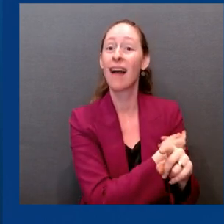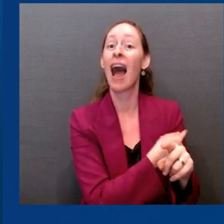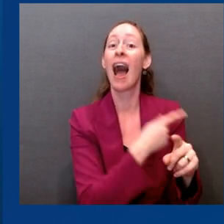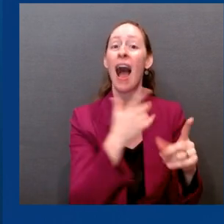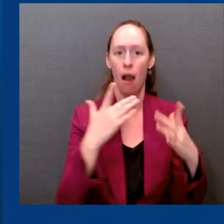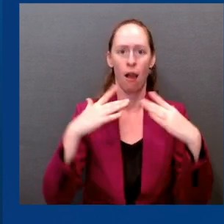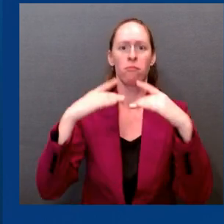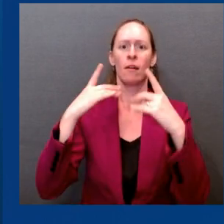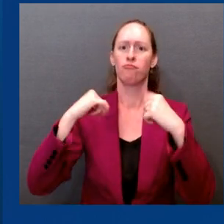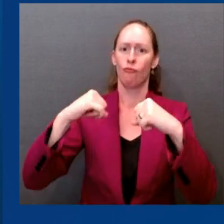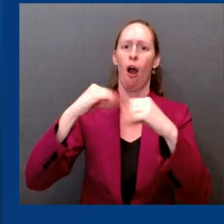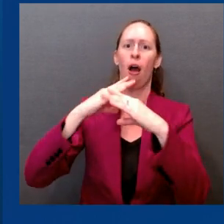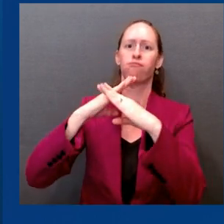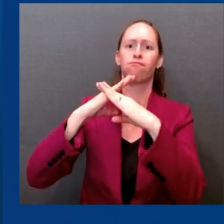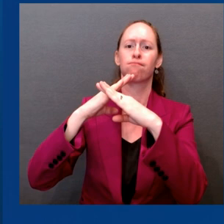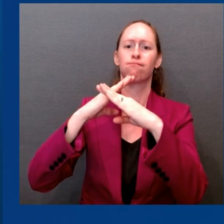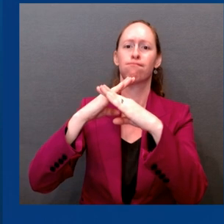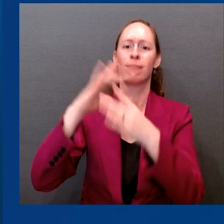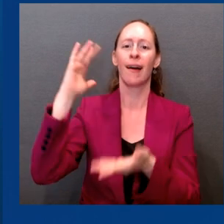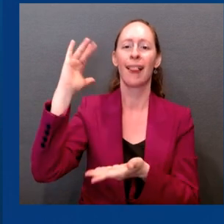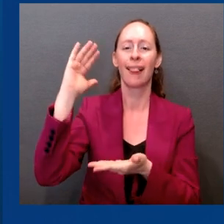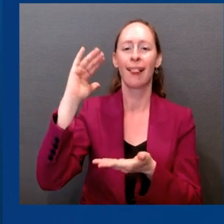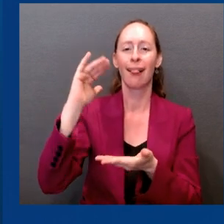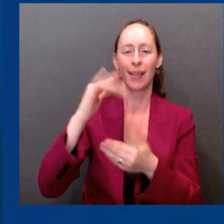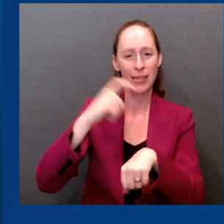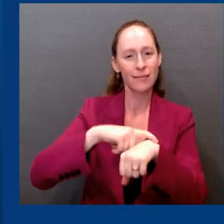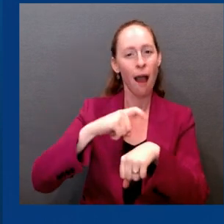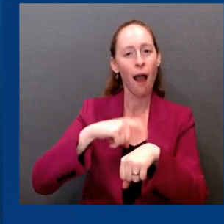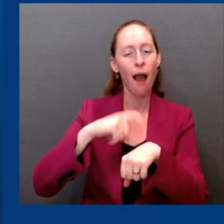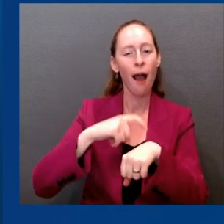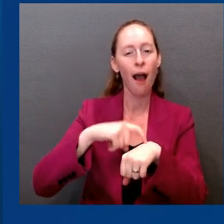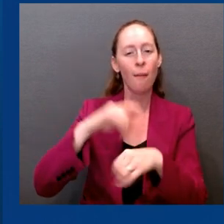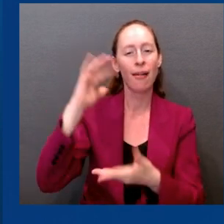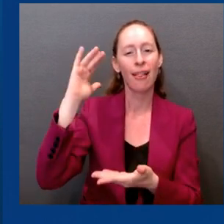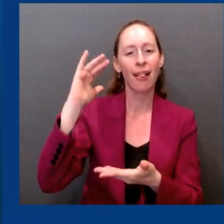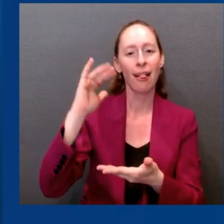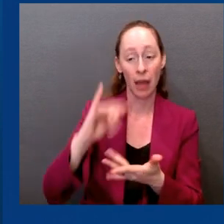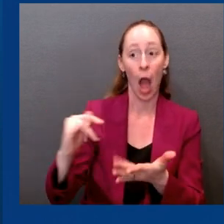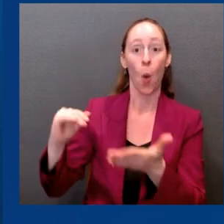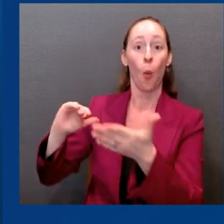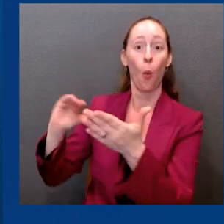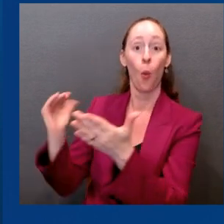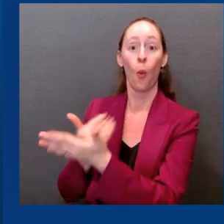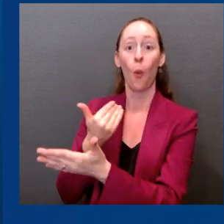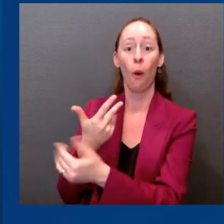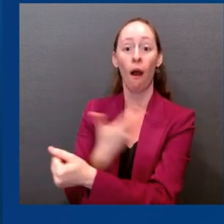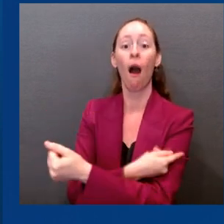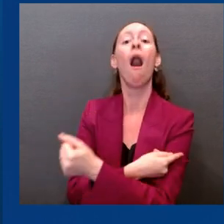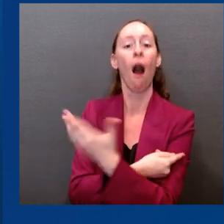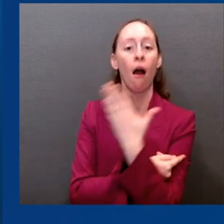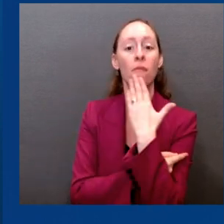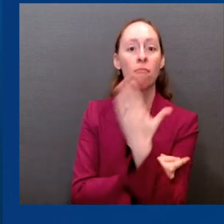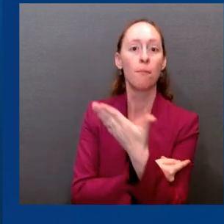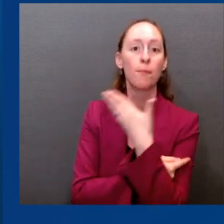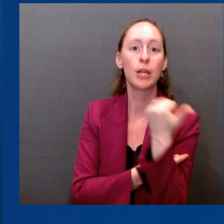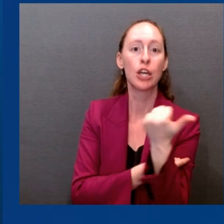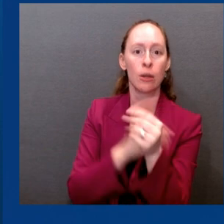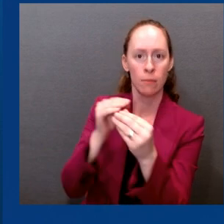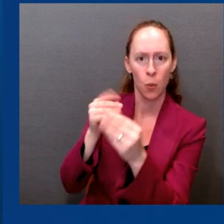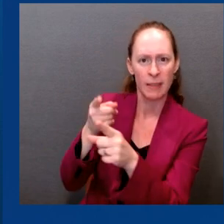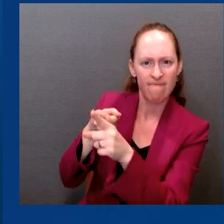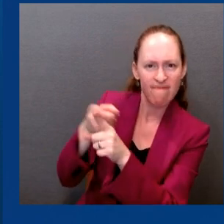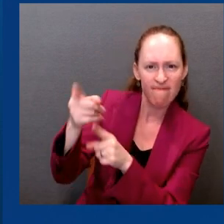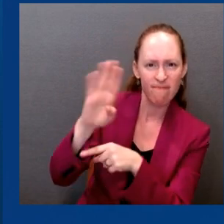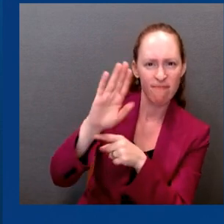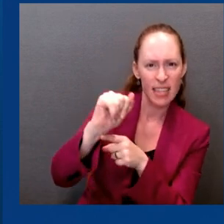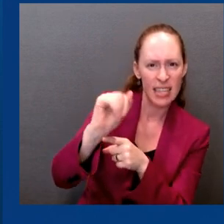spike protein components may help broaden the spectrum of variants the immune system is ready to respond to.